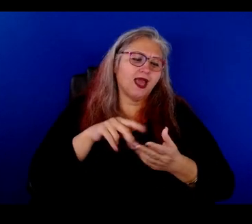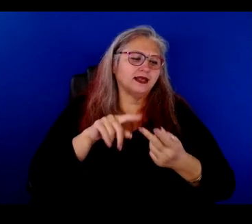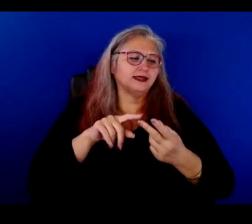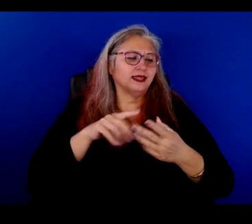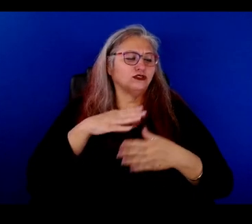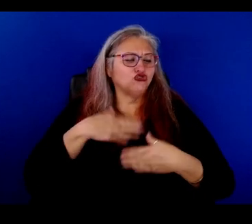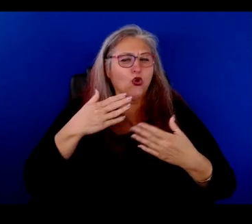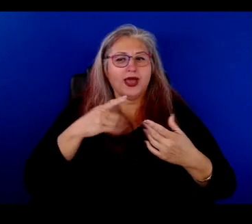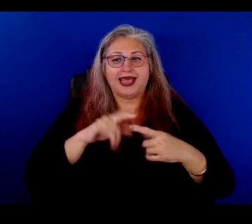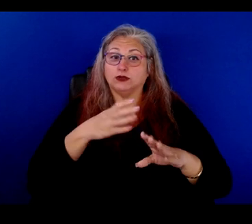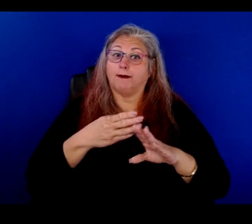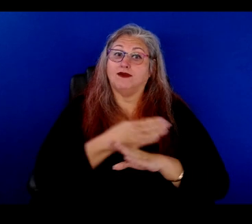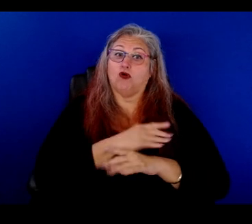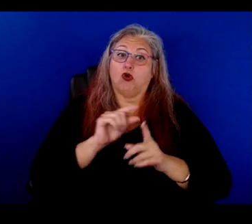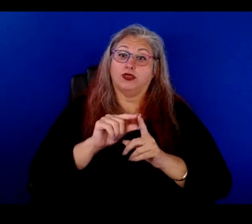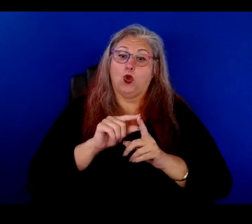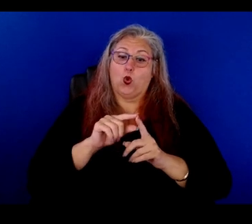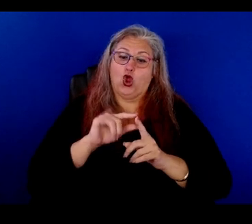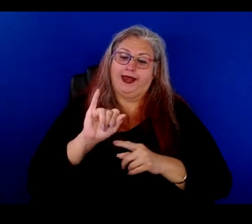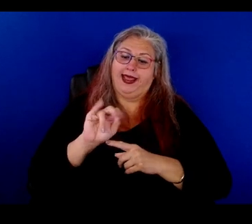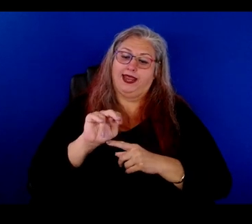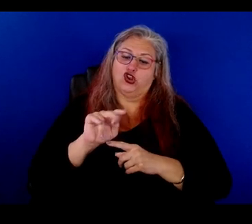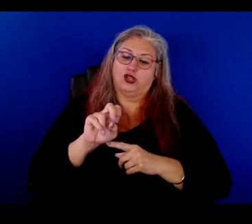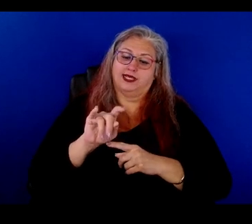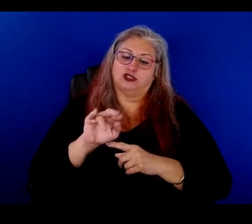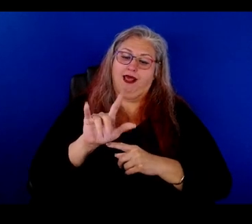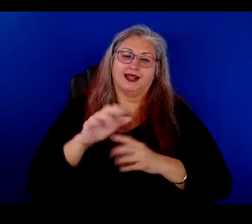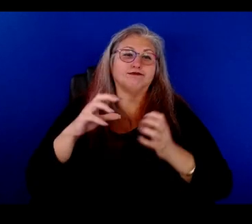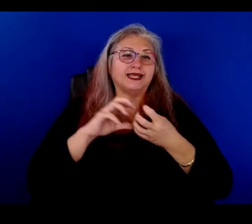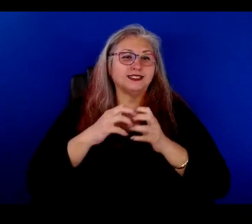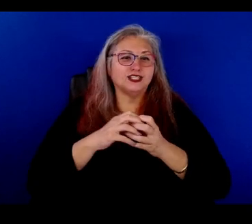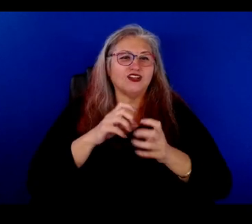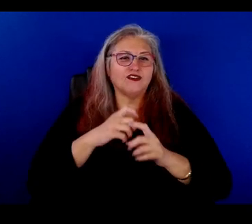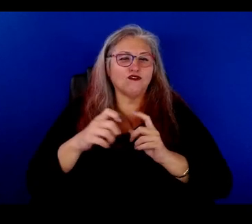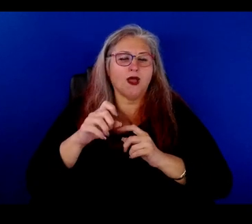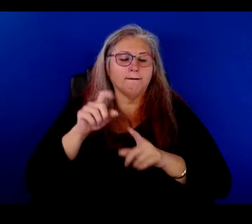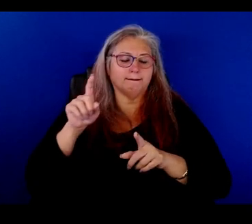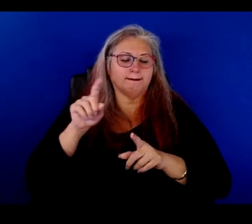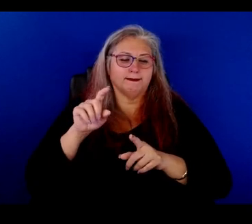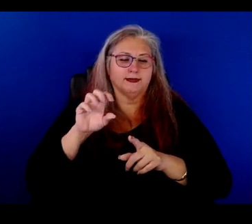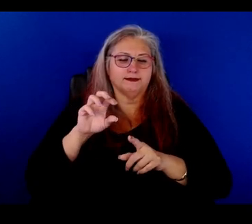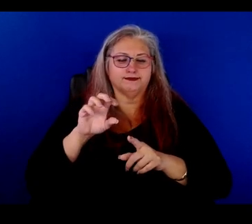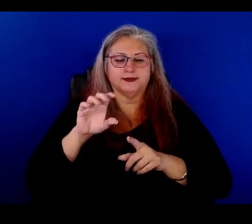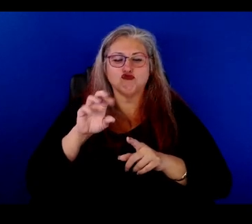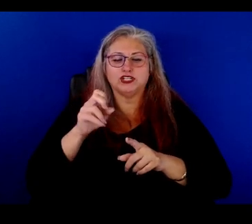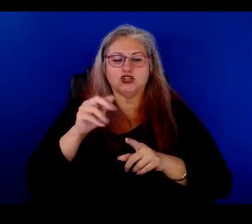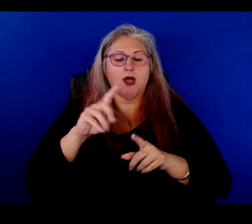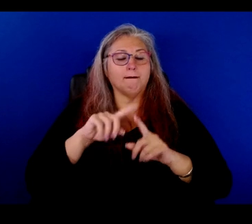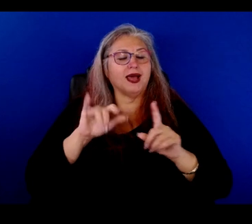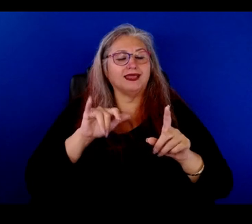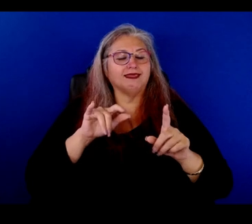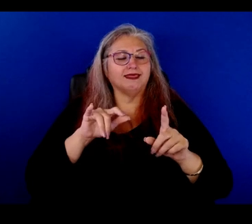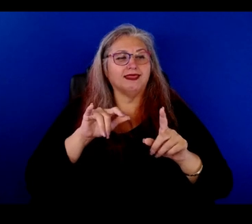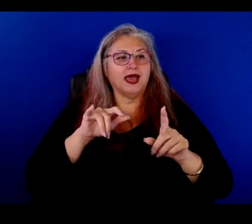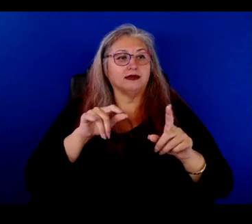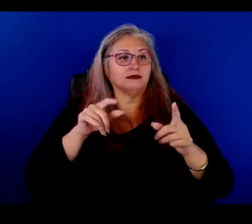the, this was before the word intersectionality, right? Kimberly Crenshaw, uh, credit there. Um, but it was being done, um,